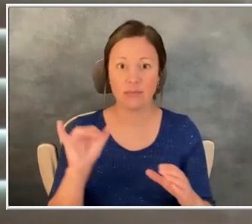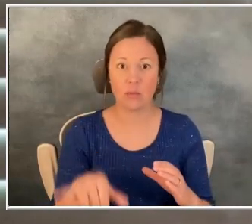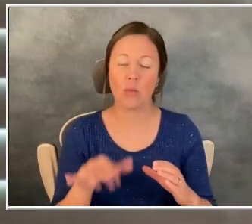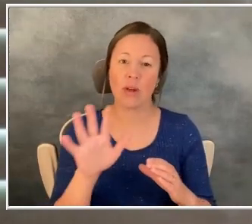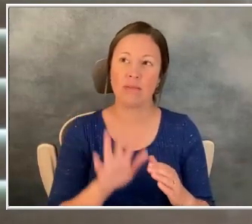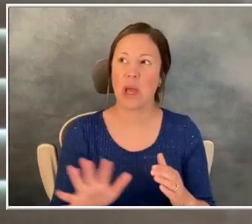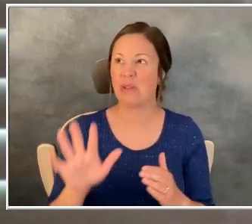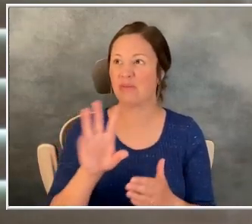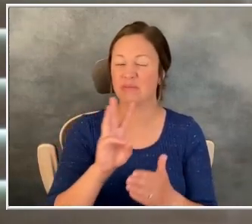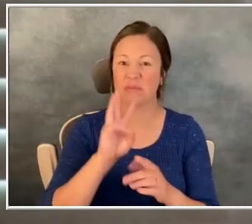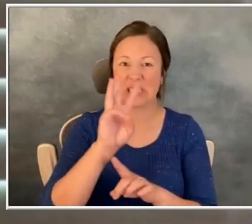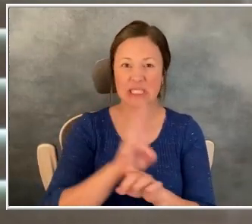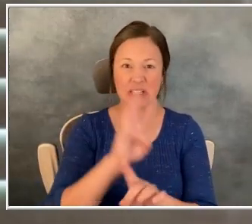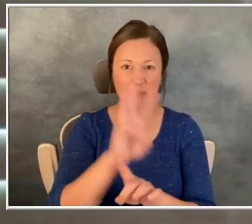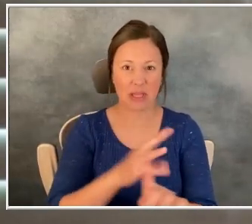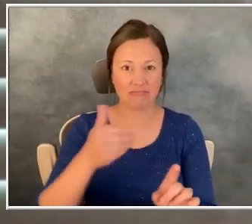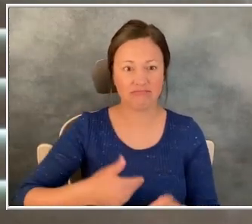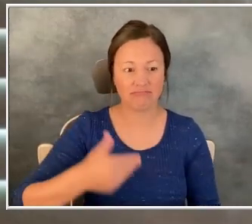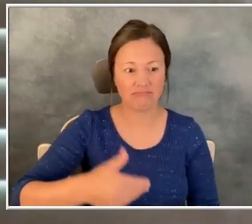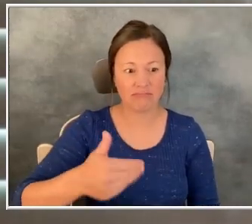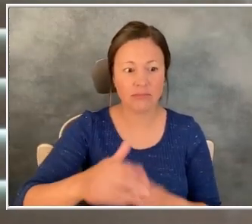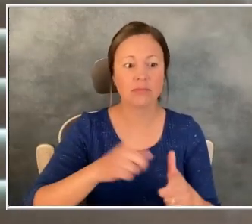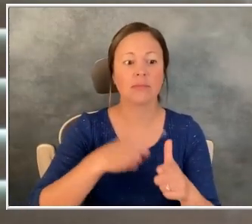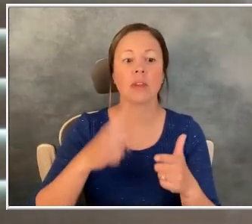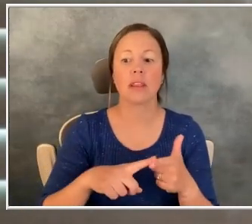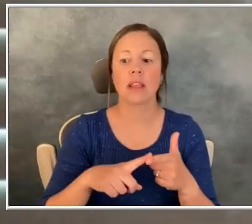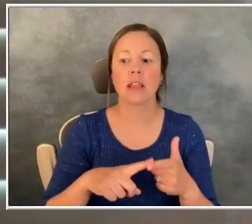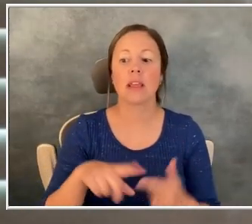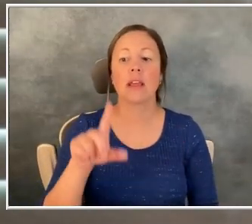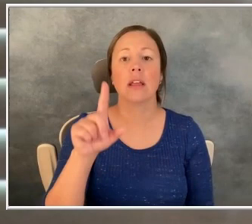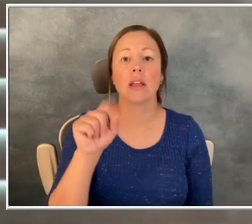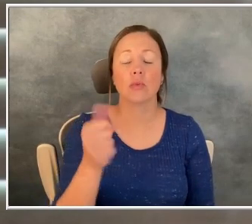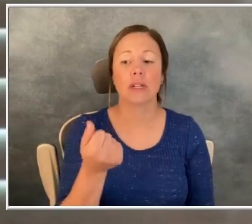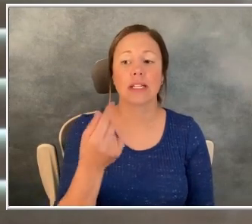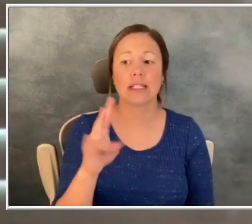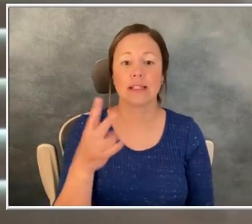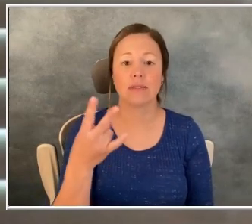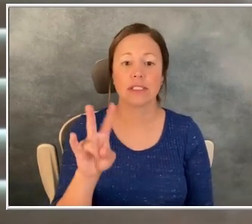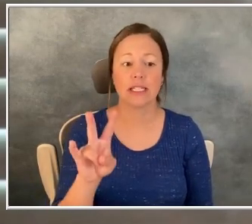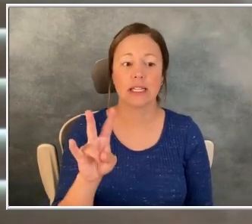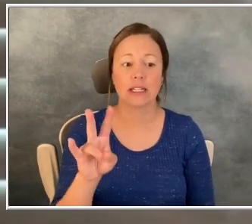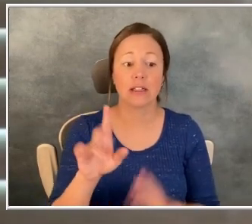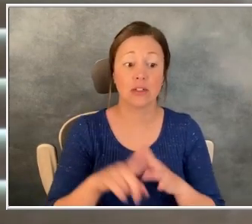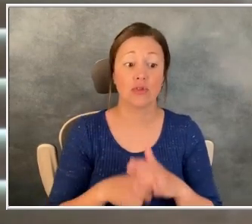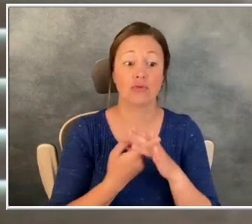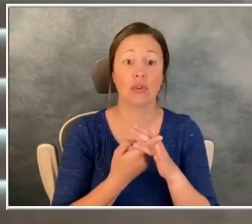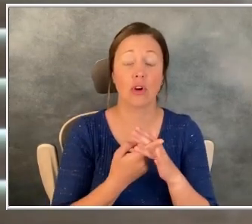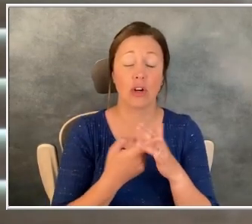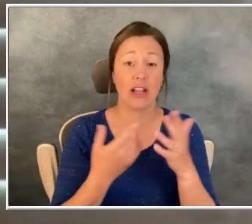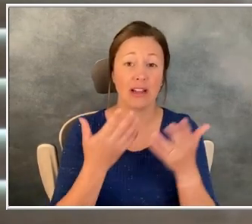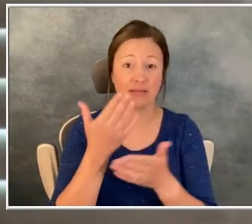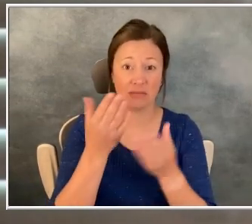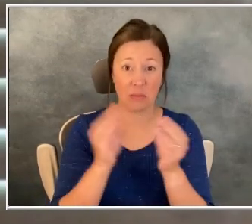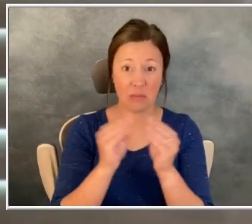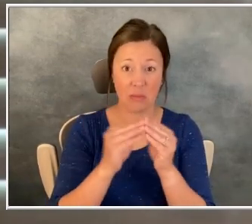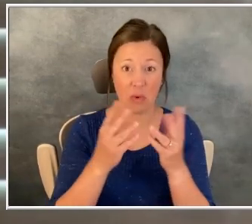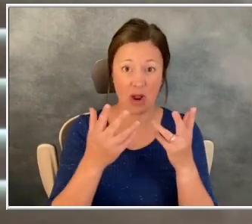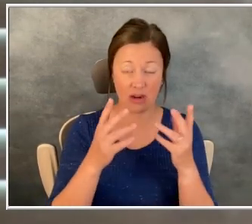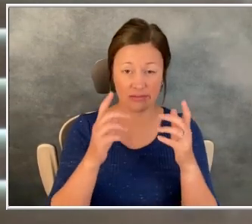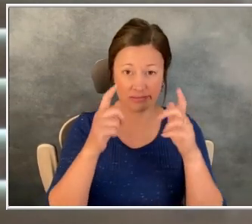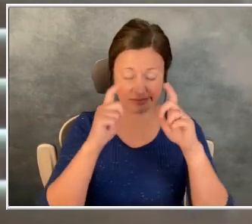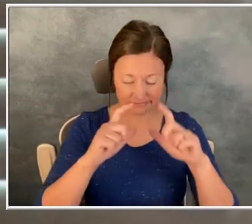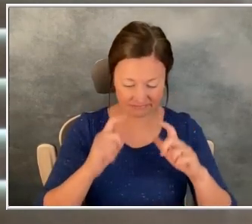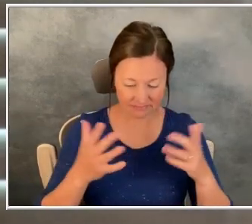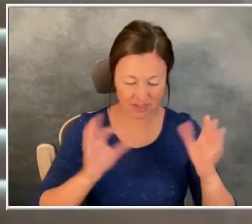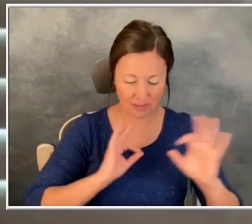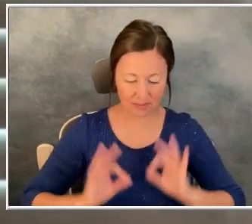every six months. Um, and then in 2017, um, I started having some spots show up in my lungs. Um,